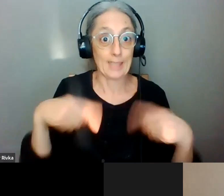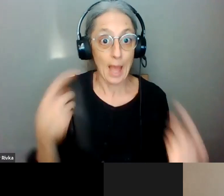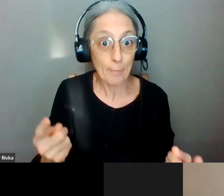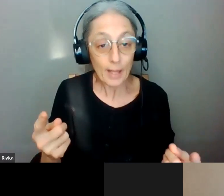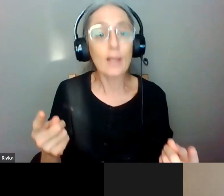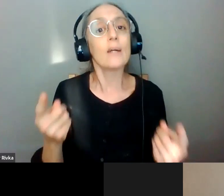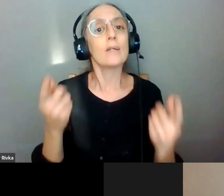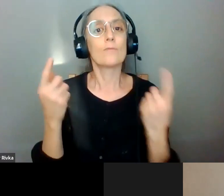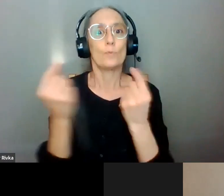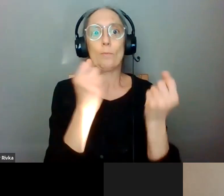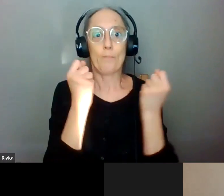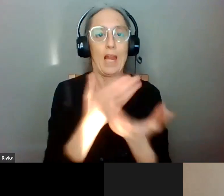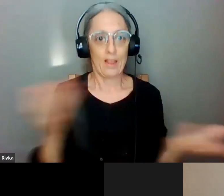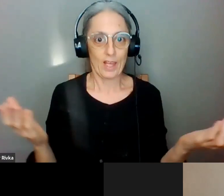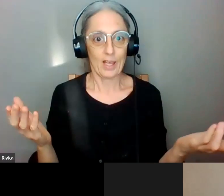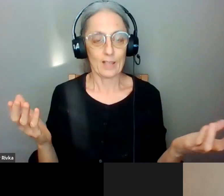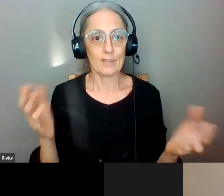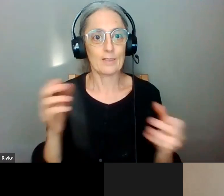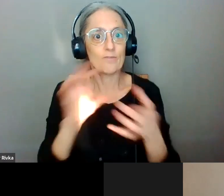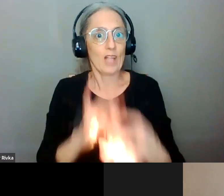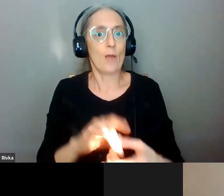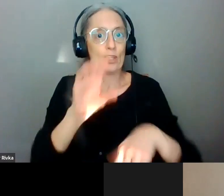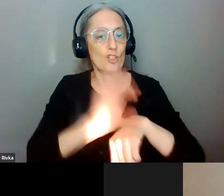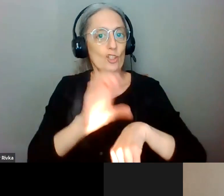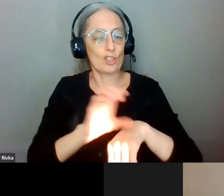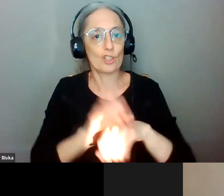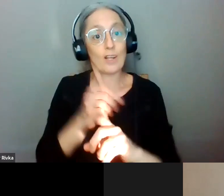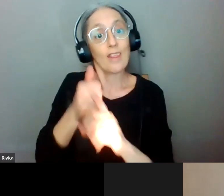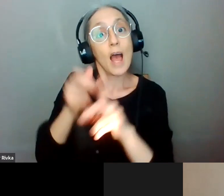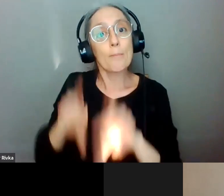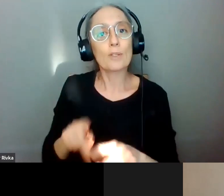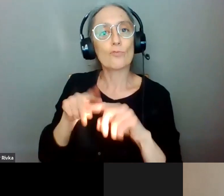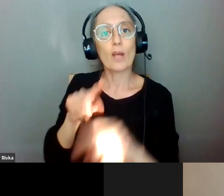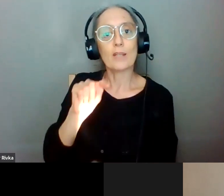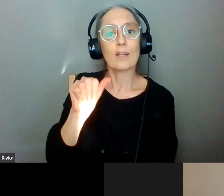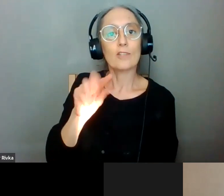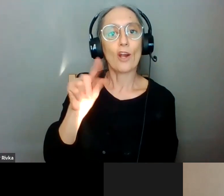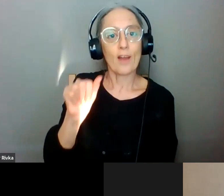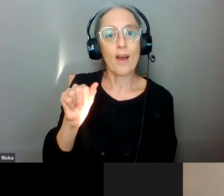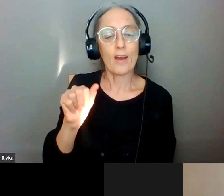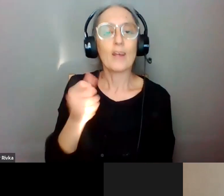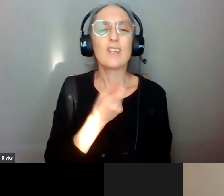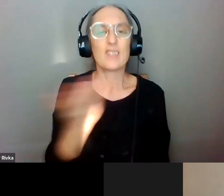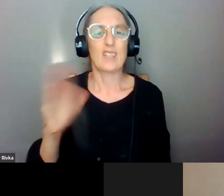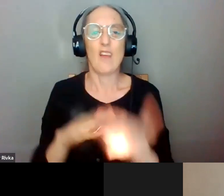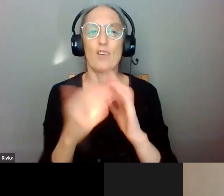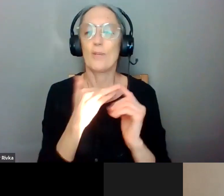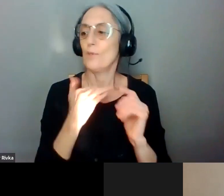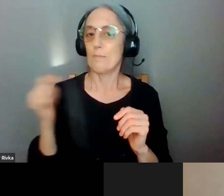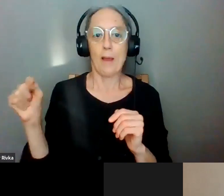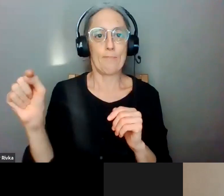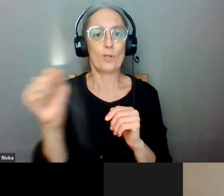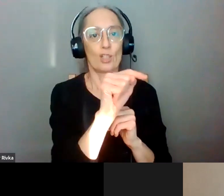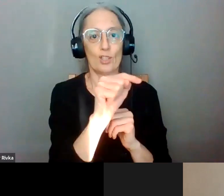all sorts of things around the church relies on tarda we've got several community members um